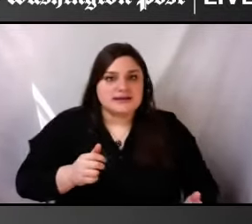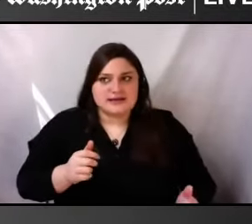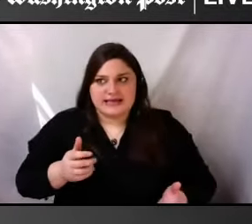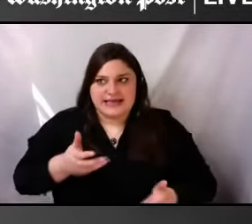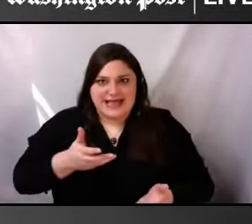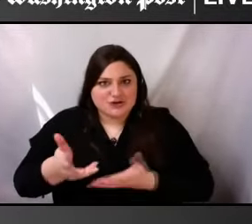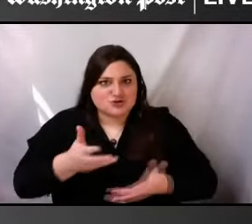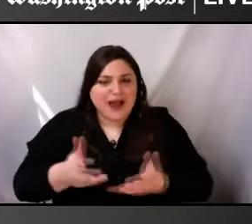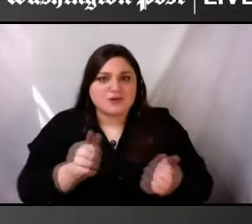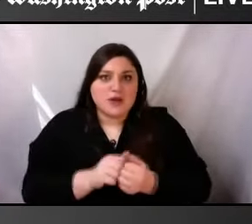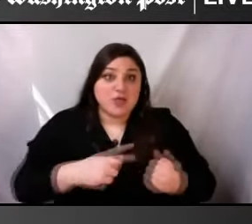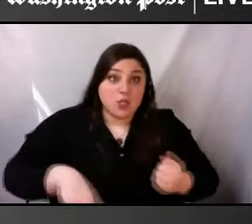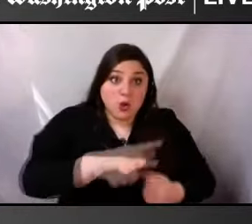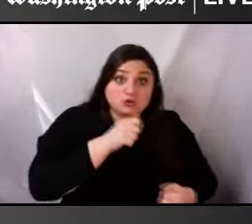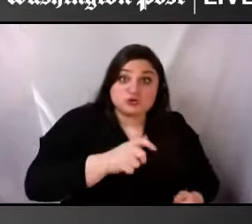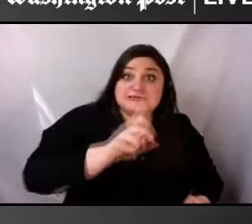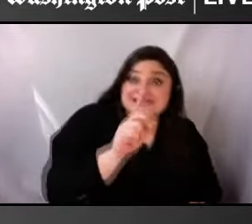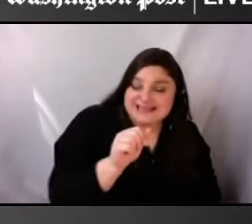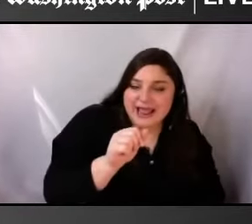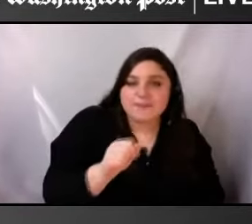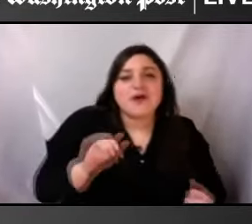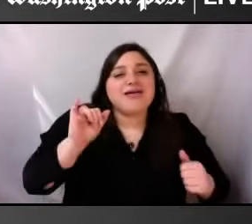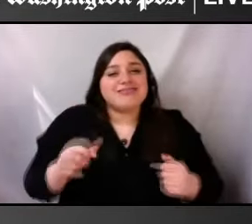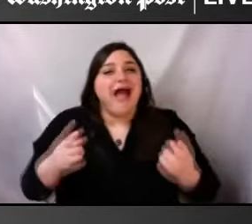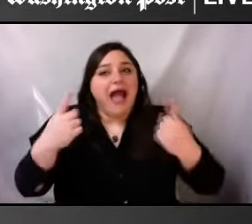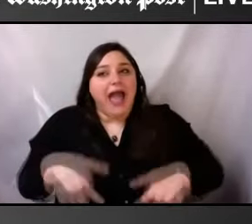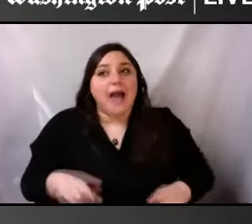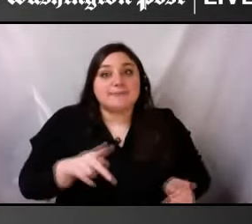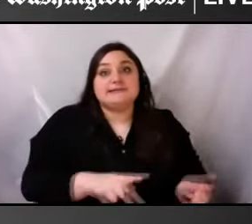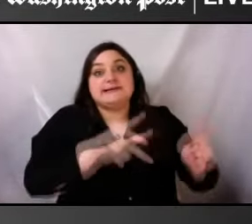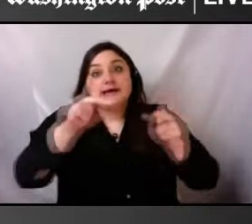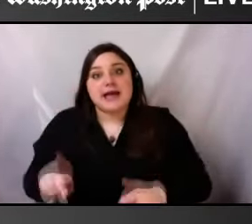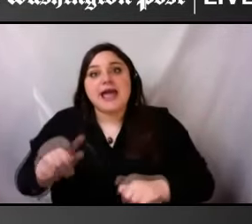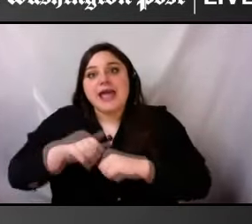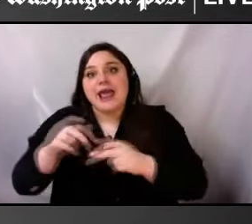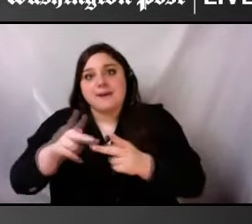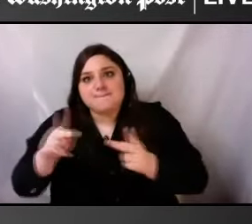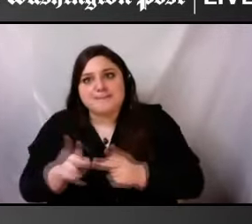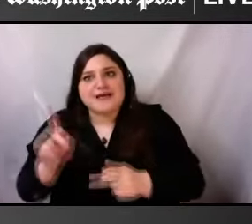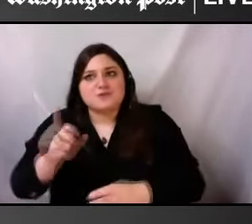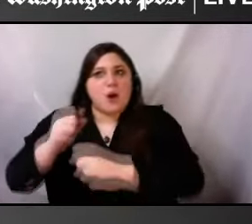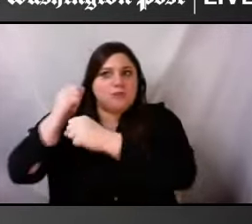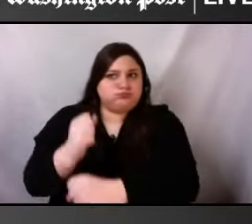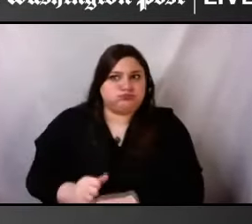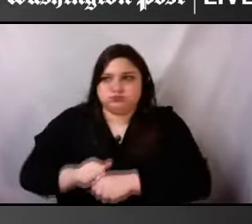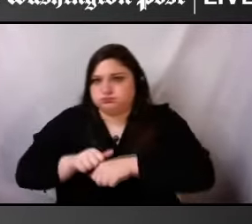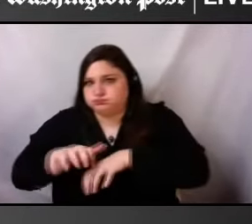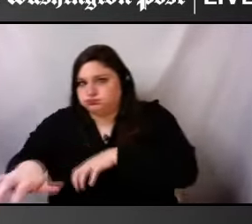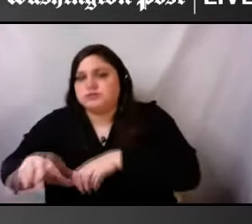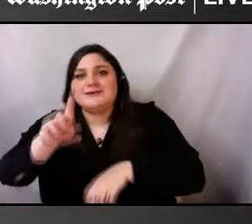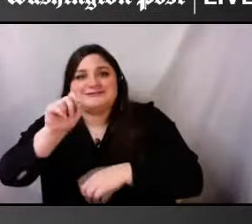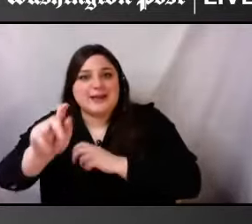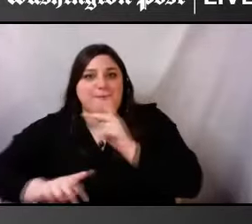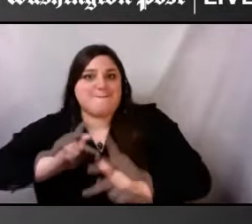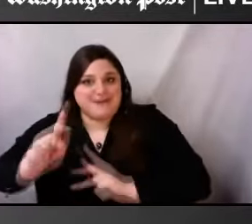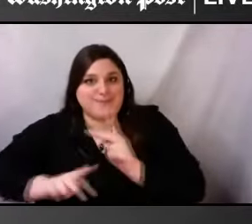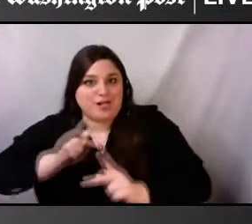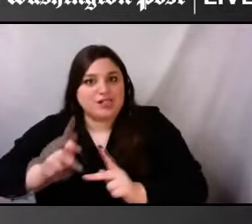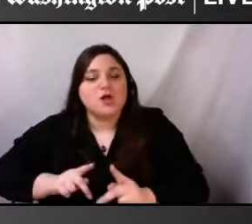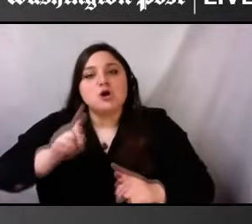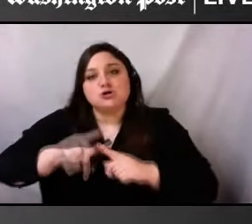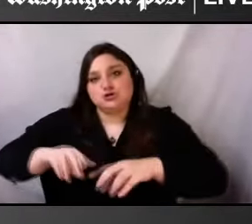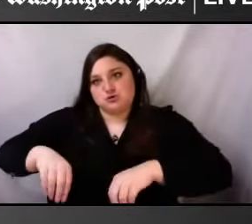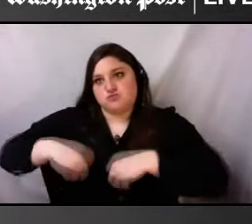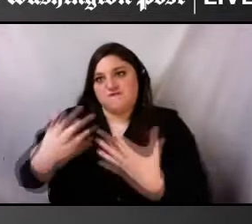spaces where that are dominated with disabled people. making accommodations at the last minute,